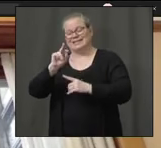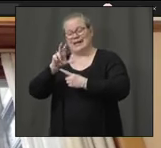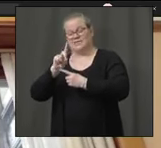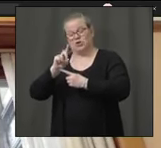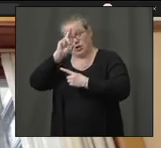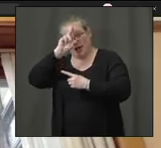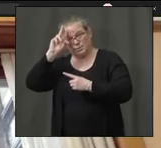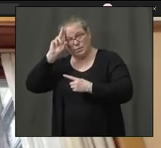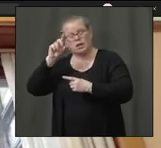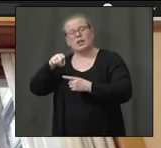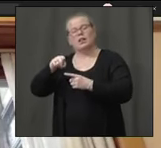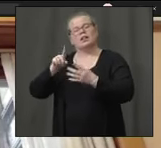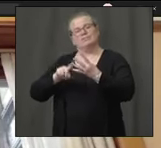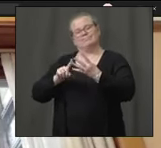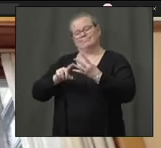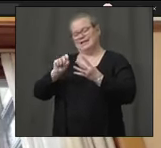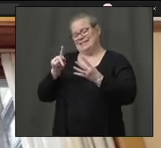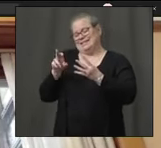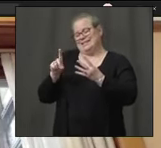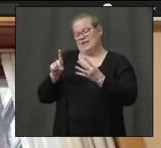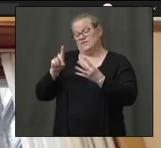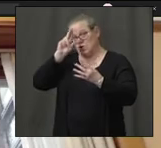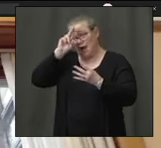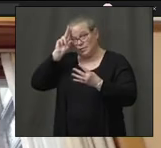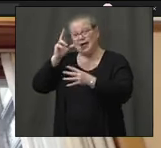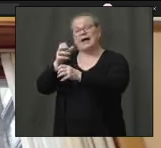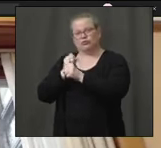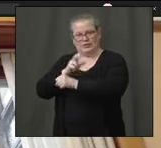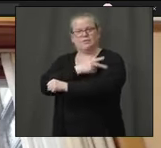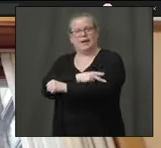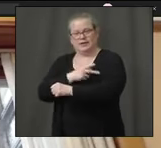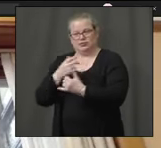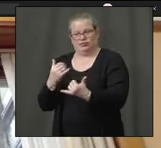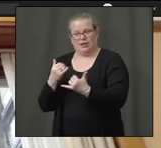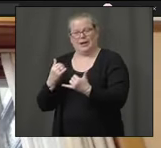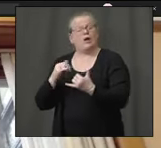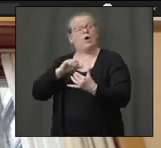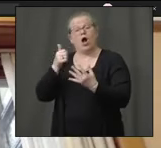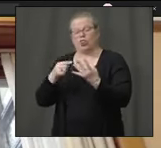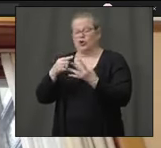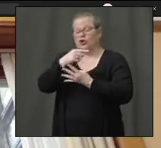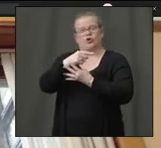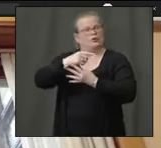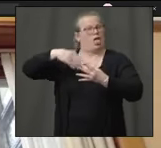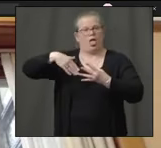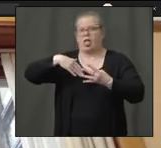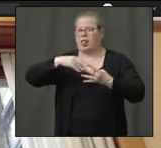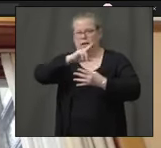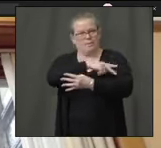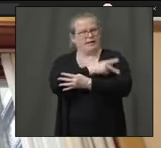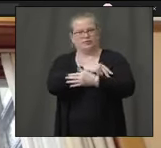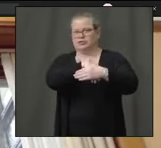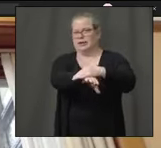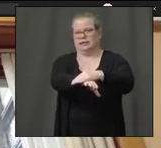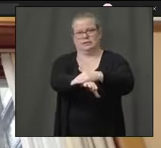the only one that has actually received some patients at this point and is helping to support the surge in Lower Fairfield County.